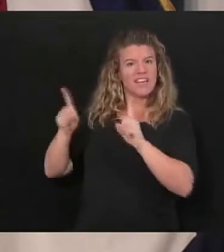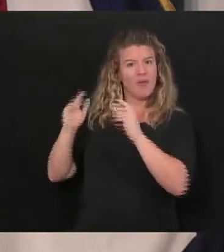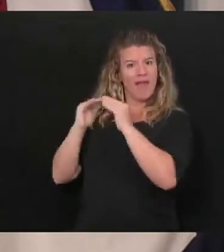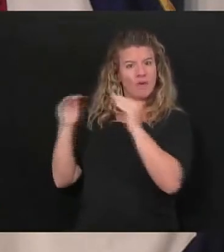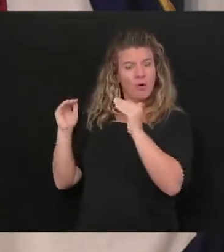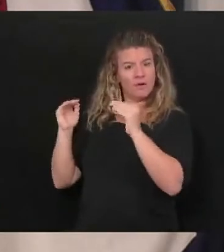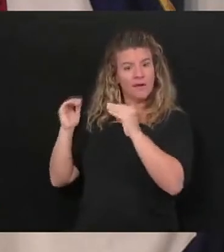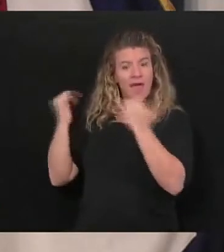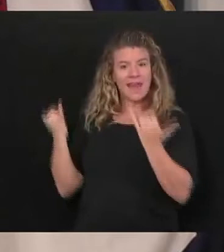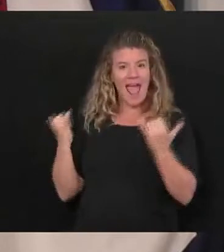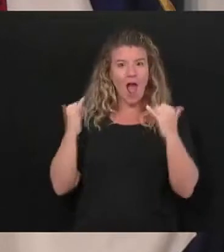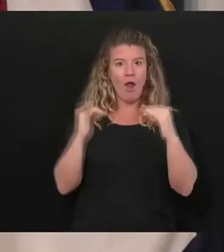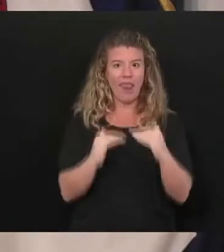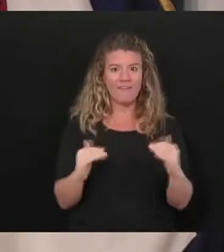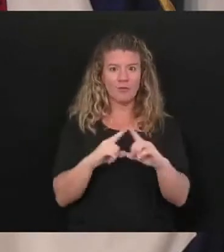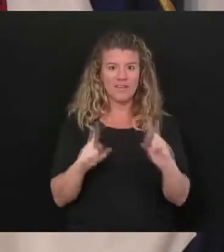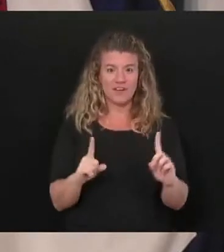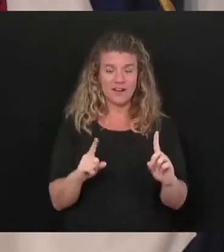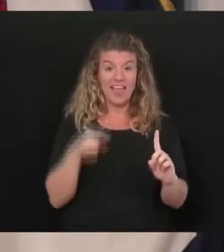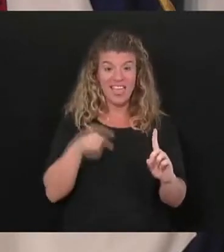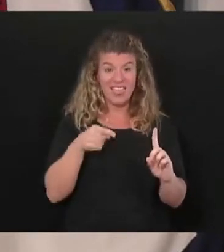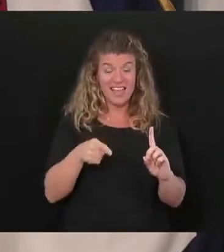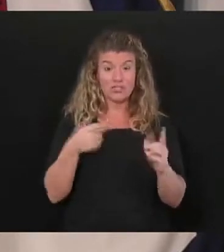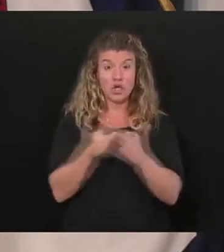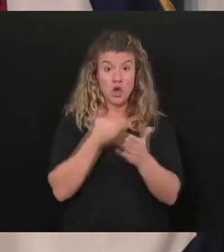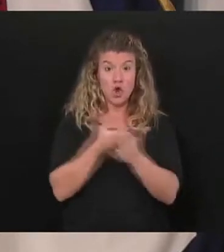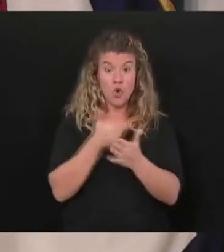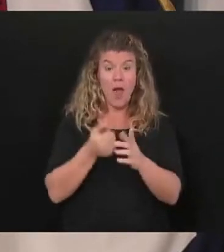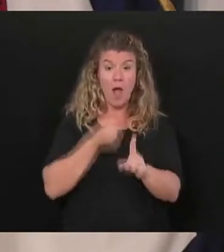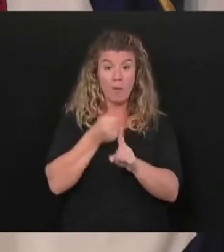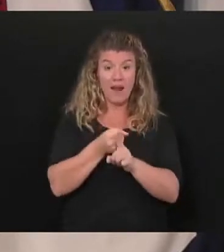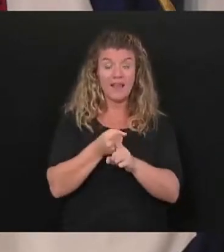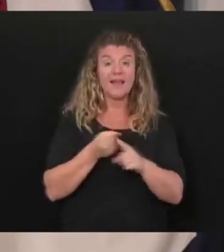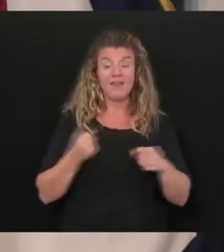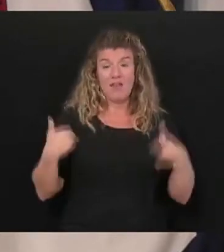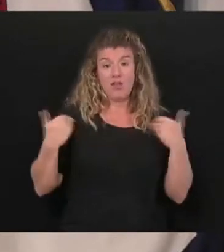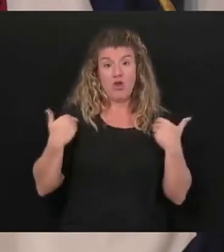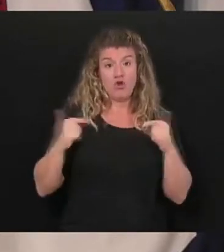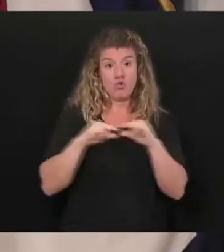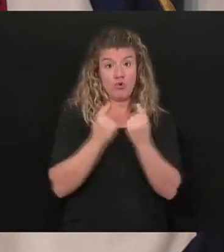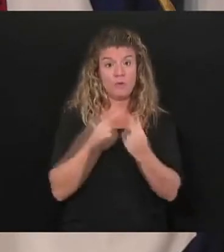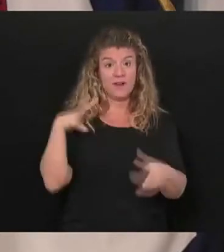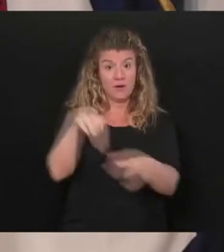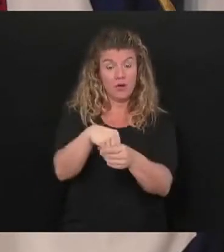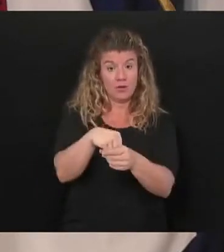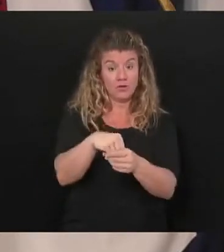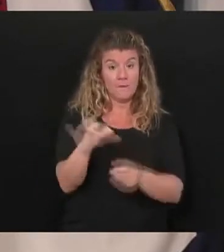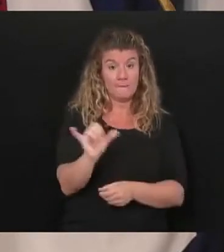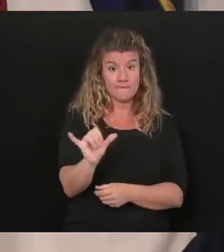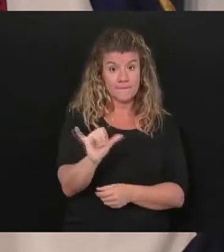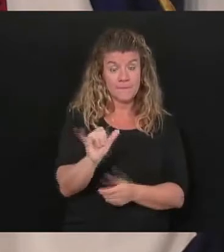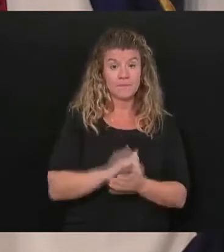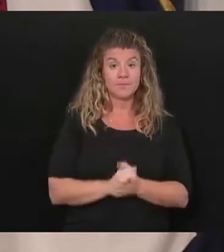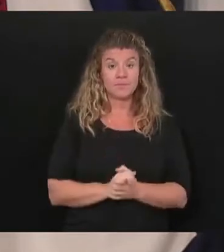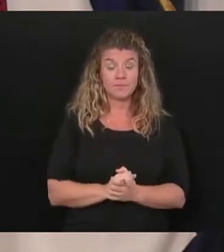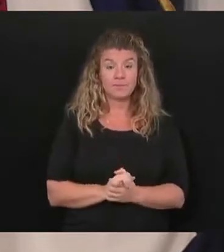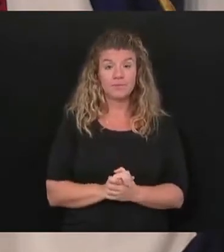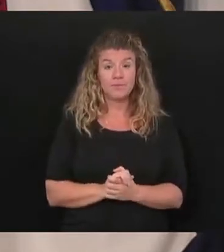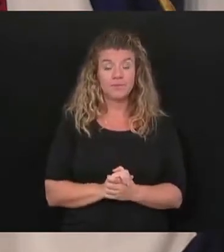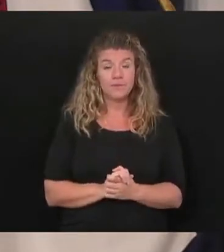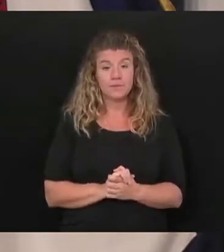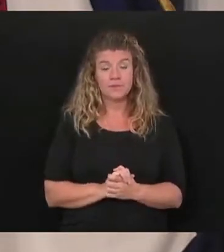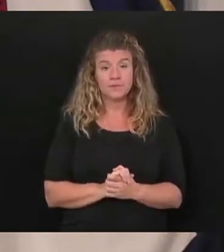outbreak now is attacking our younger people as well. And for our younger people,